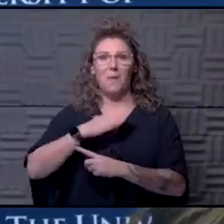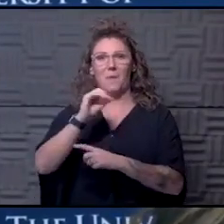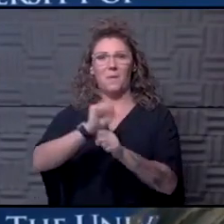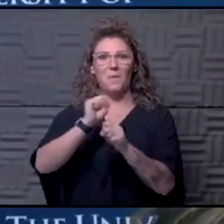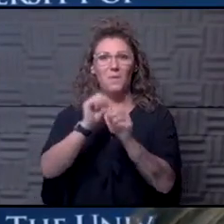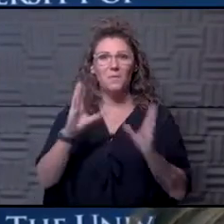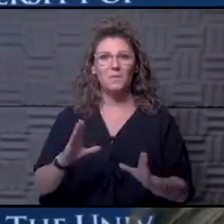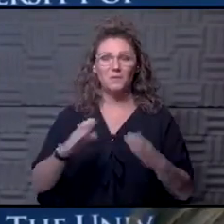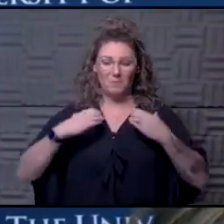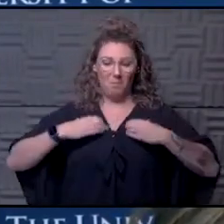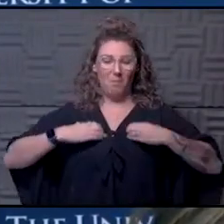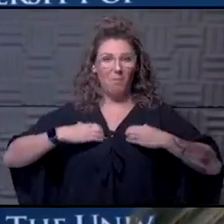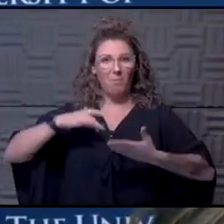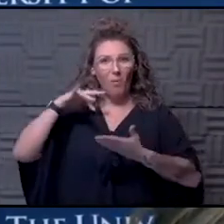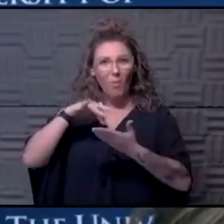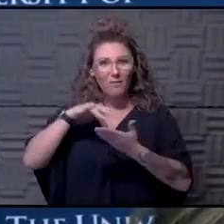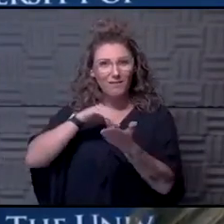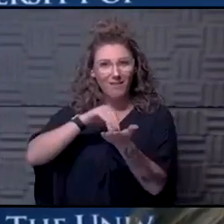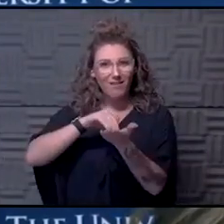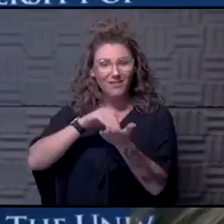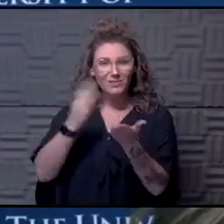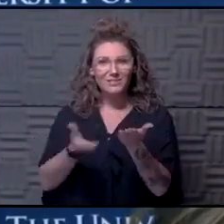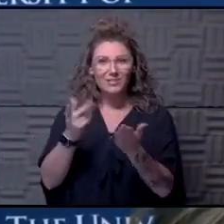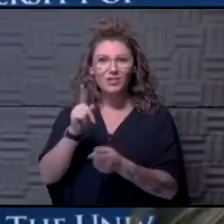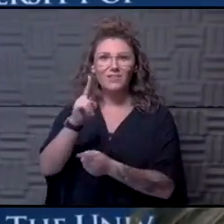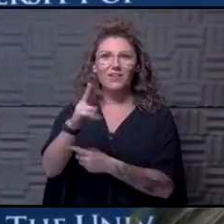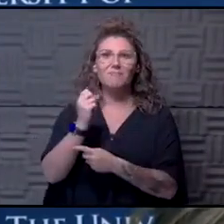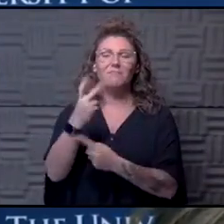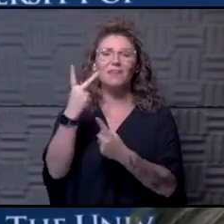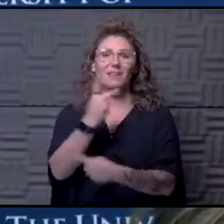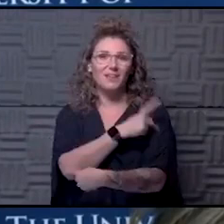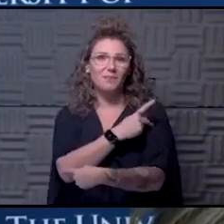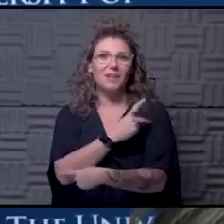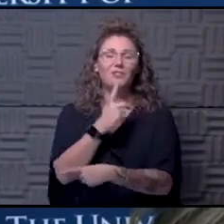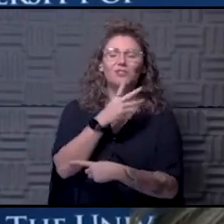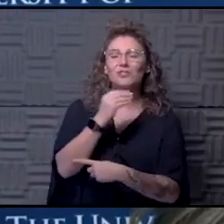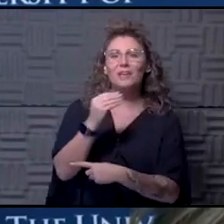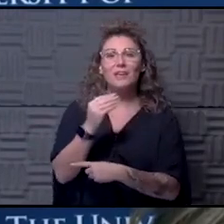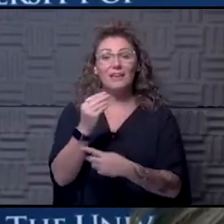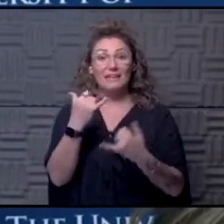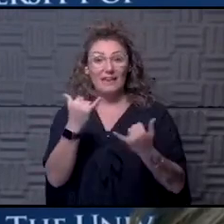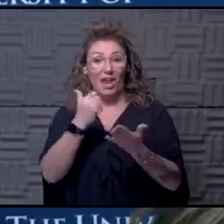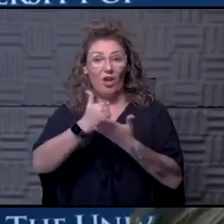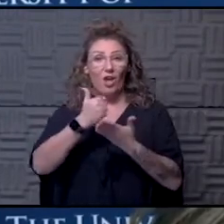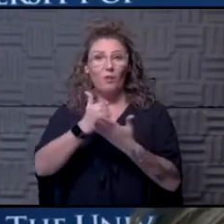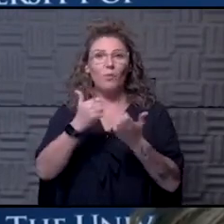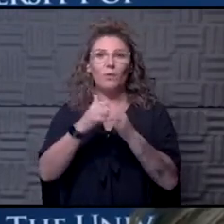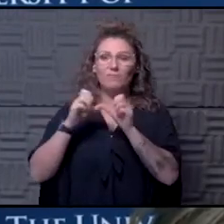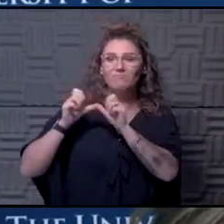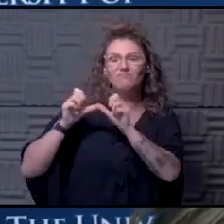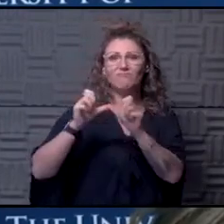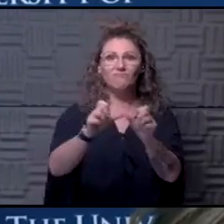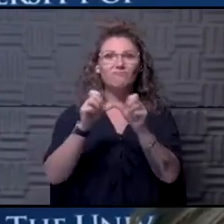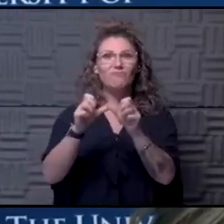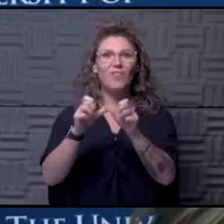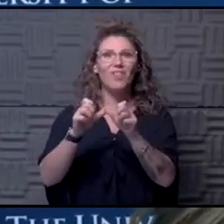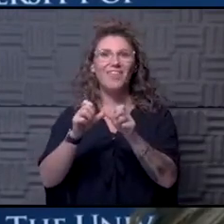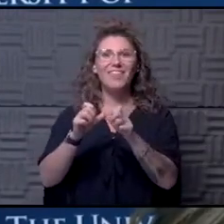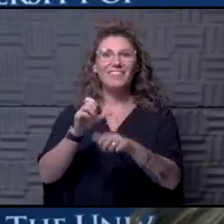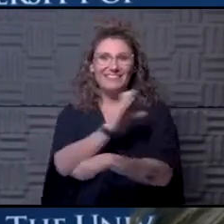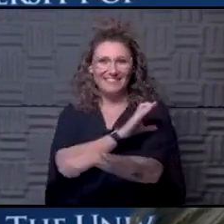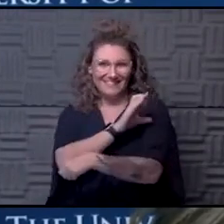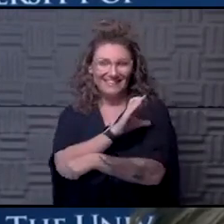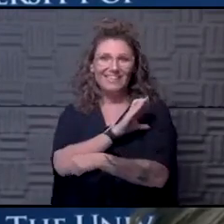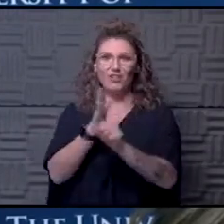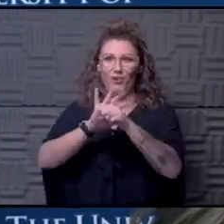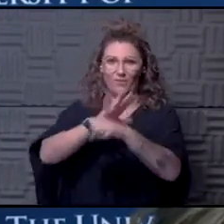pulmonologist here at KU. She's dealt with a lot of patients with pulmonary hypertension, but now she's helping us with our chronic long-haul clinic. And for